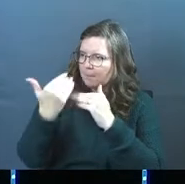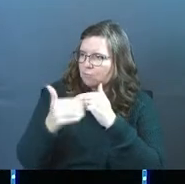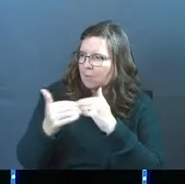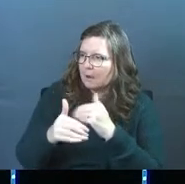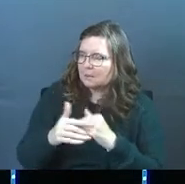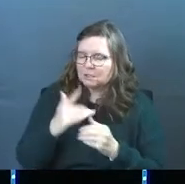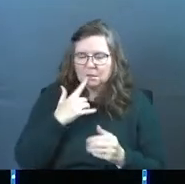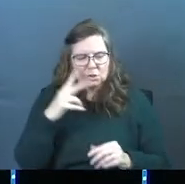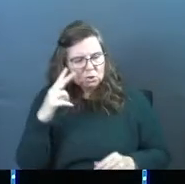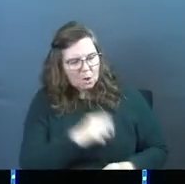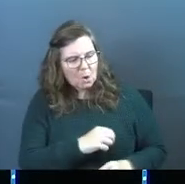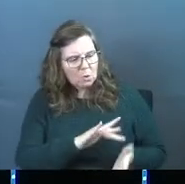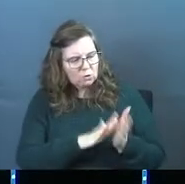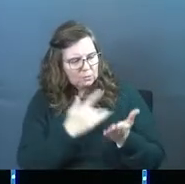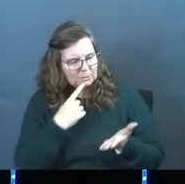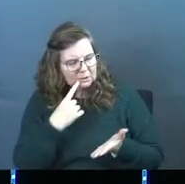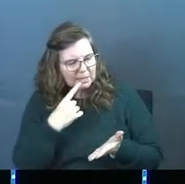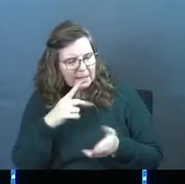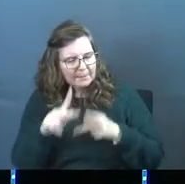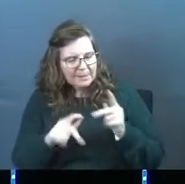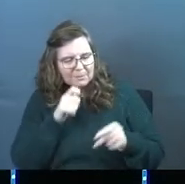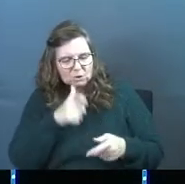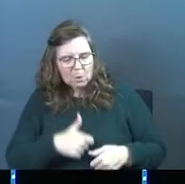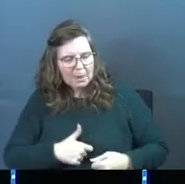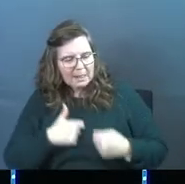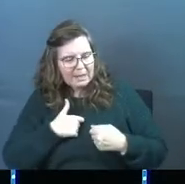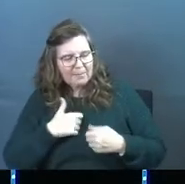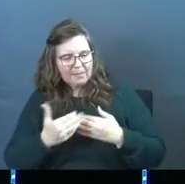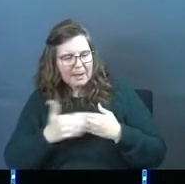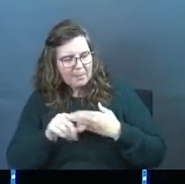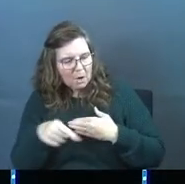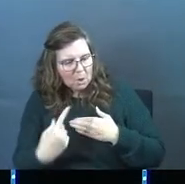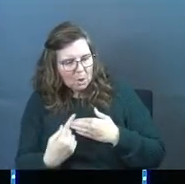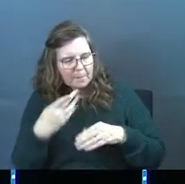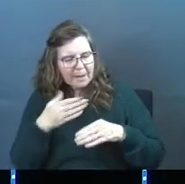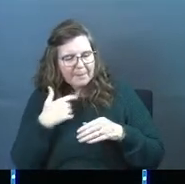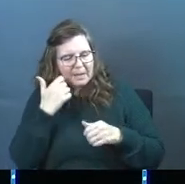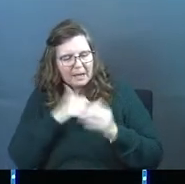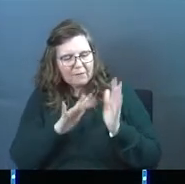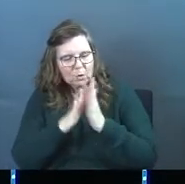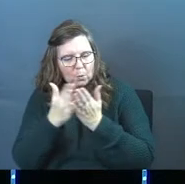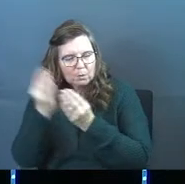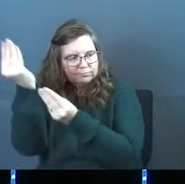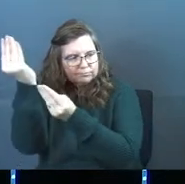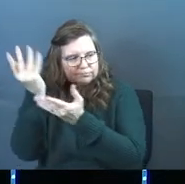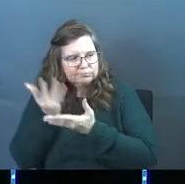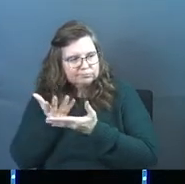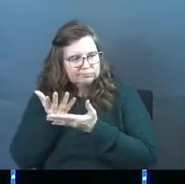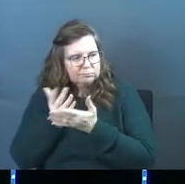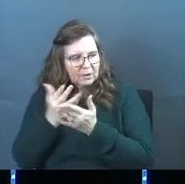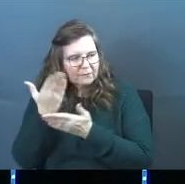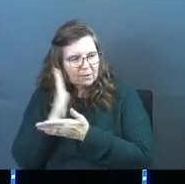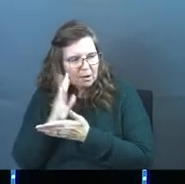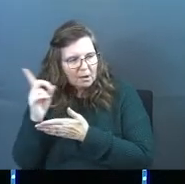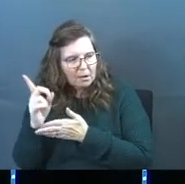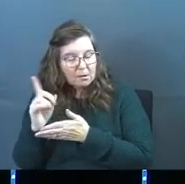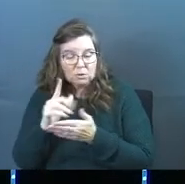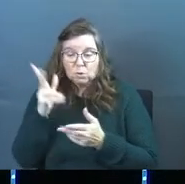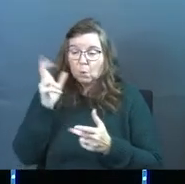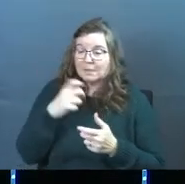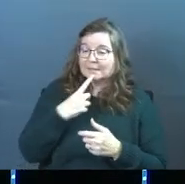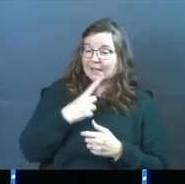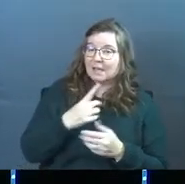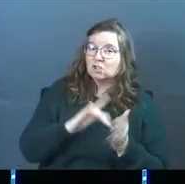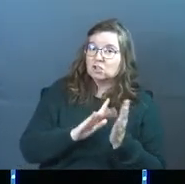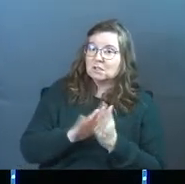bread. Jesus told him, no, the scriptures say, people do not live by bread alone, but by every word that comes from the mouth of God. What Satan